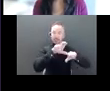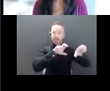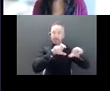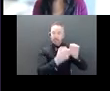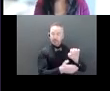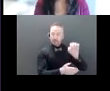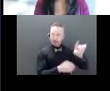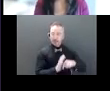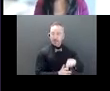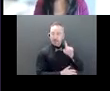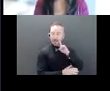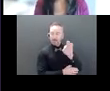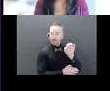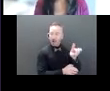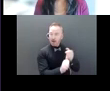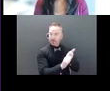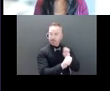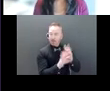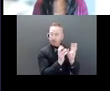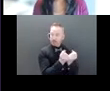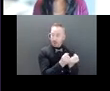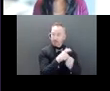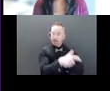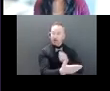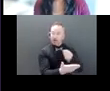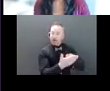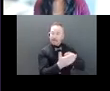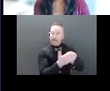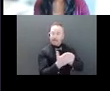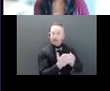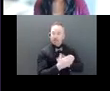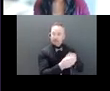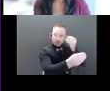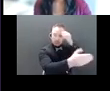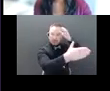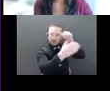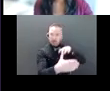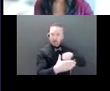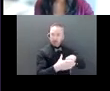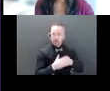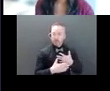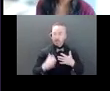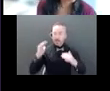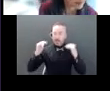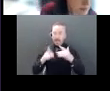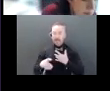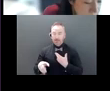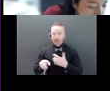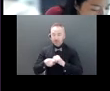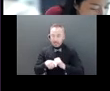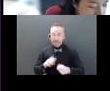prevention workshops. Her financial expertise includes adult training, curriculum resource development,